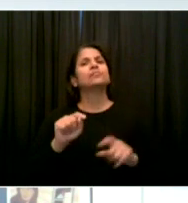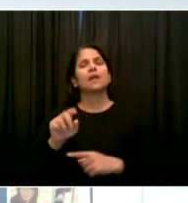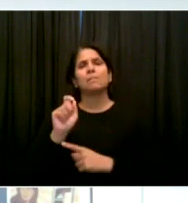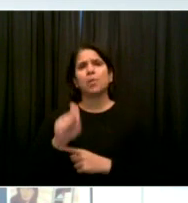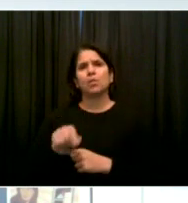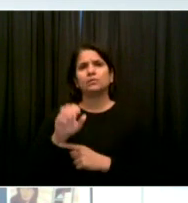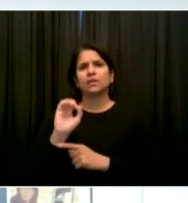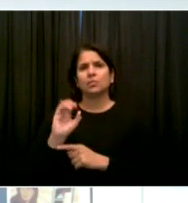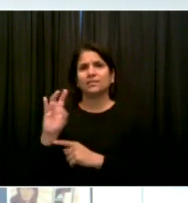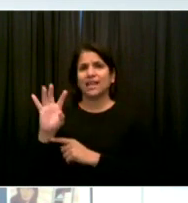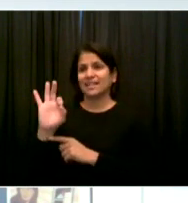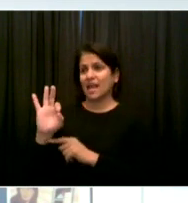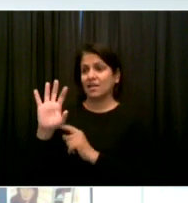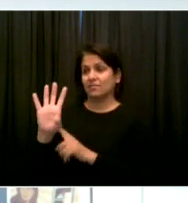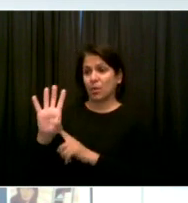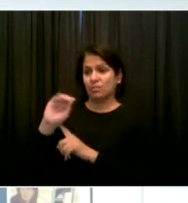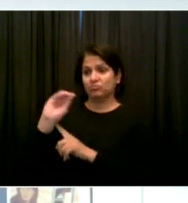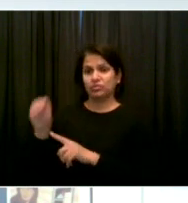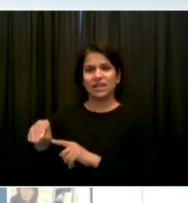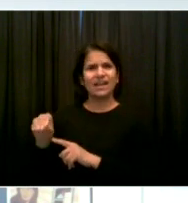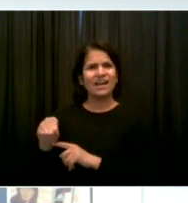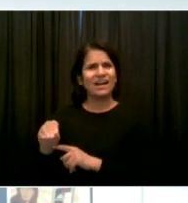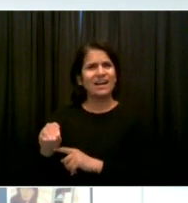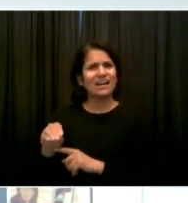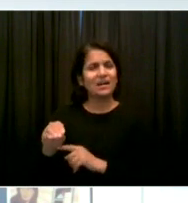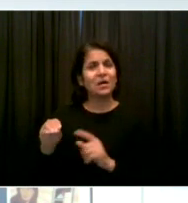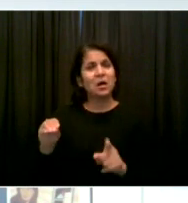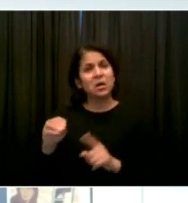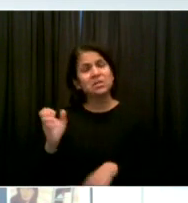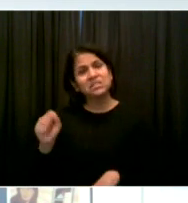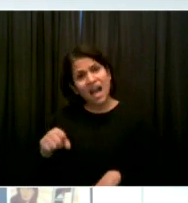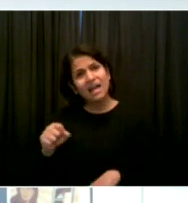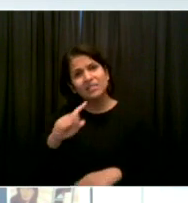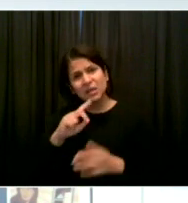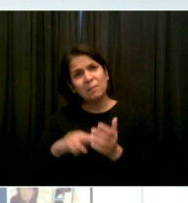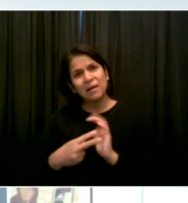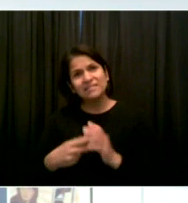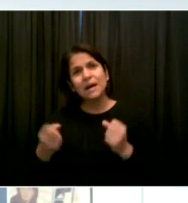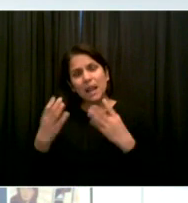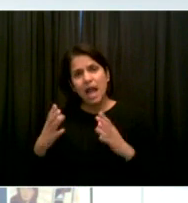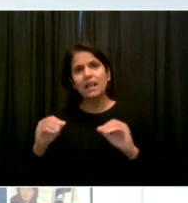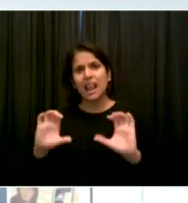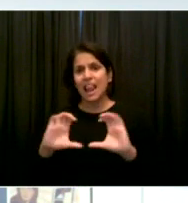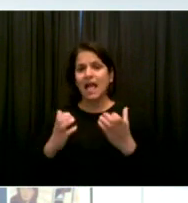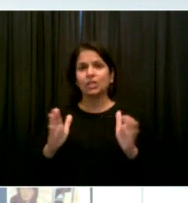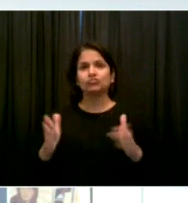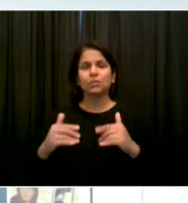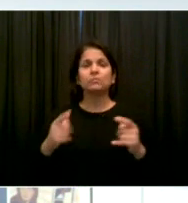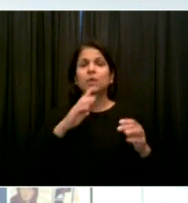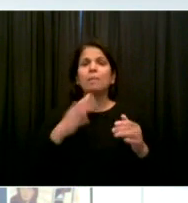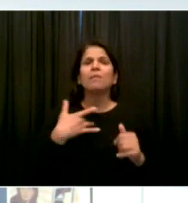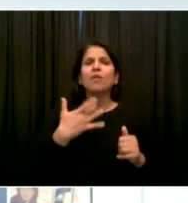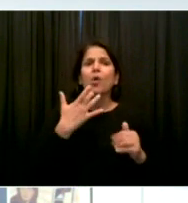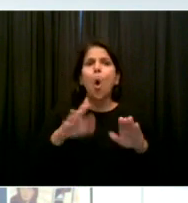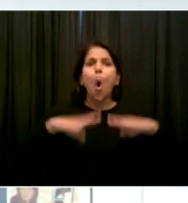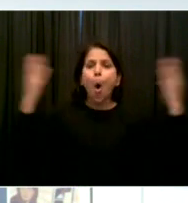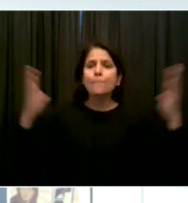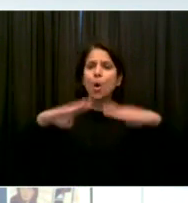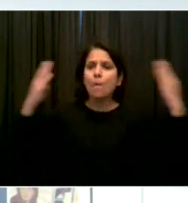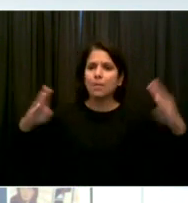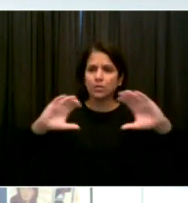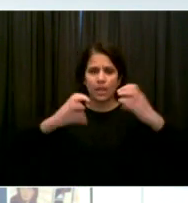although it is a significant number and we would want to keep as many open as possible, when you put it in that broader